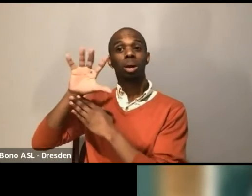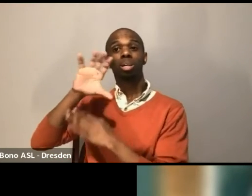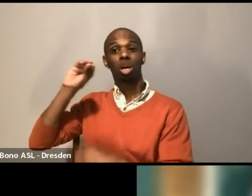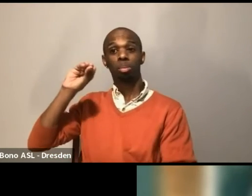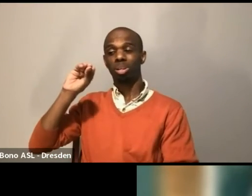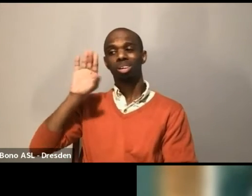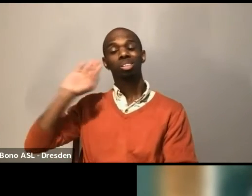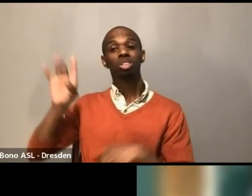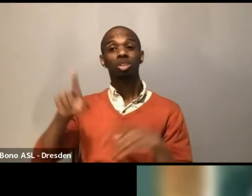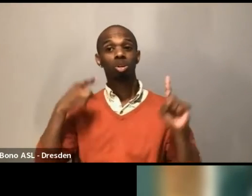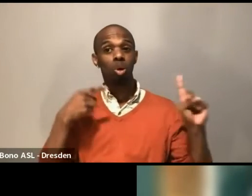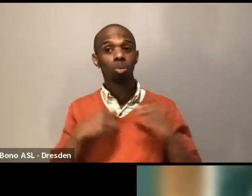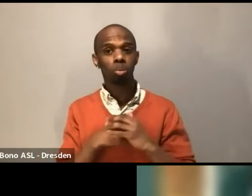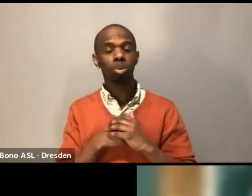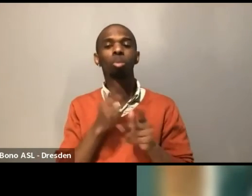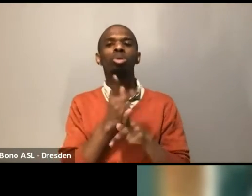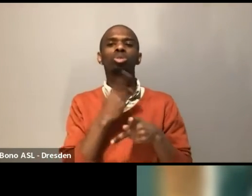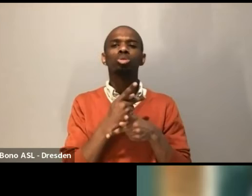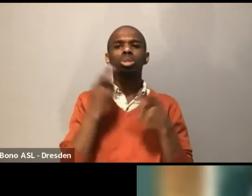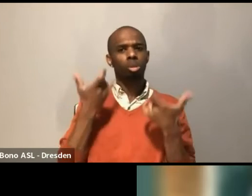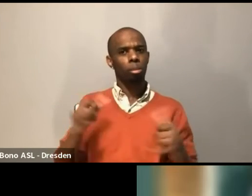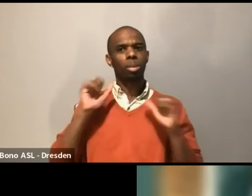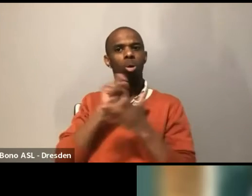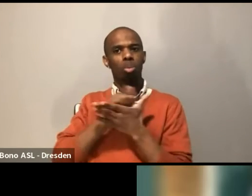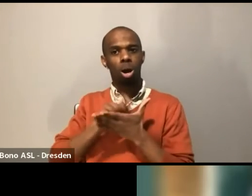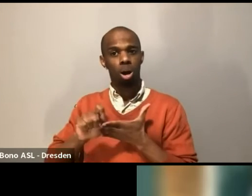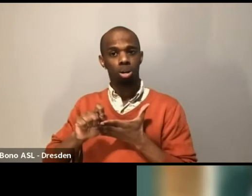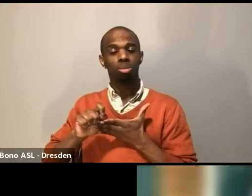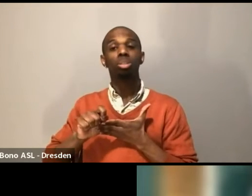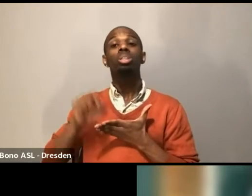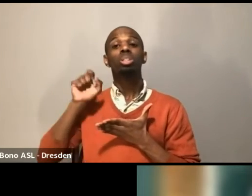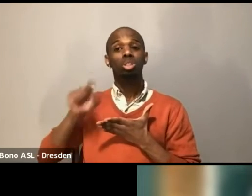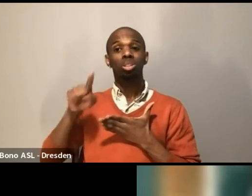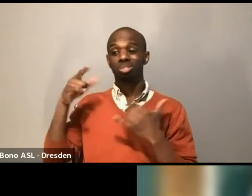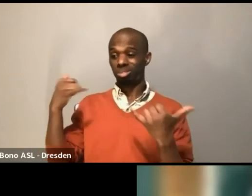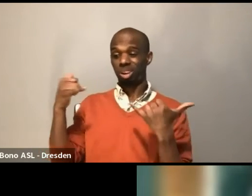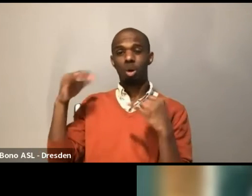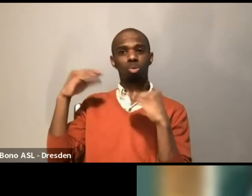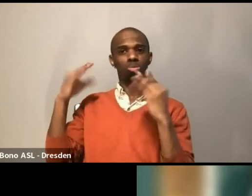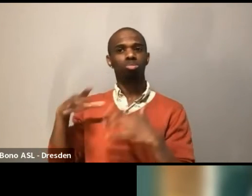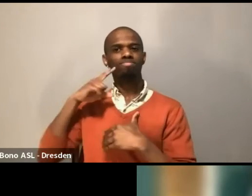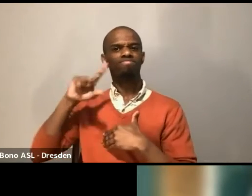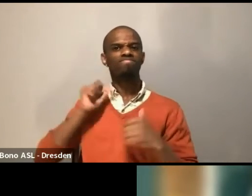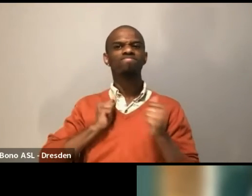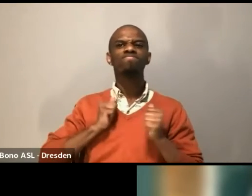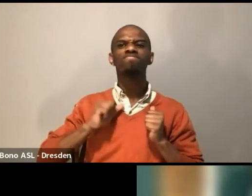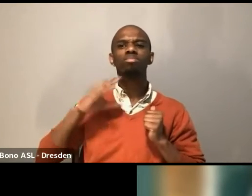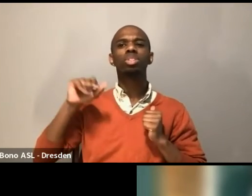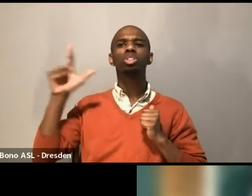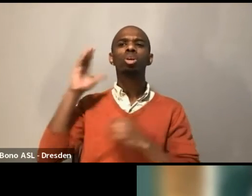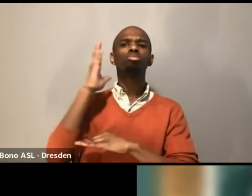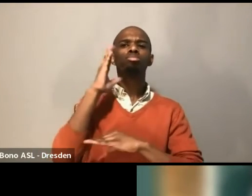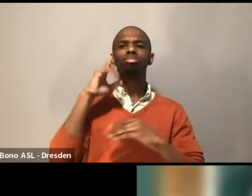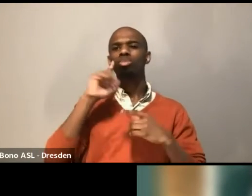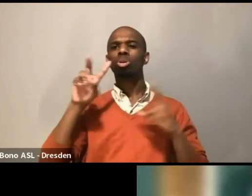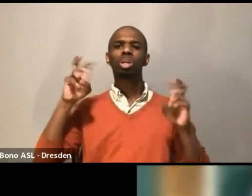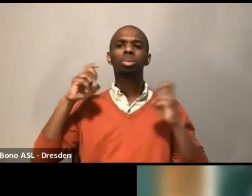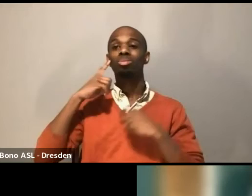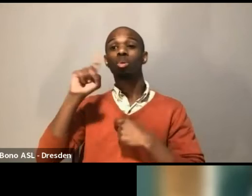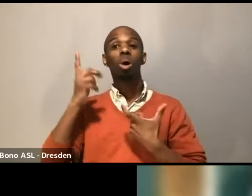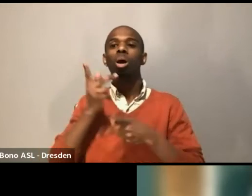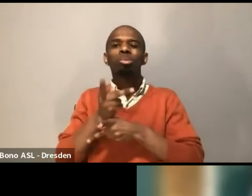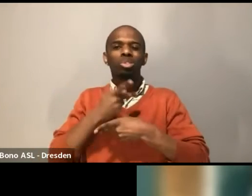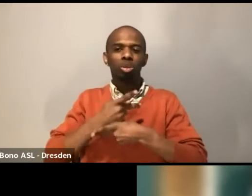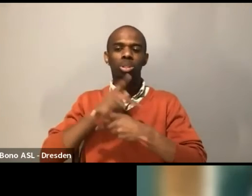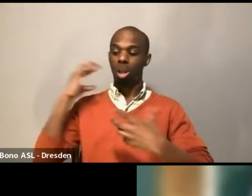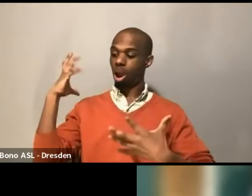is a guest lecturer at the Yale School of Drama and is a Latinx Arts Administrator, has been a speaker on the topics of producing and inclusion in the arts in multiple